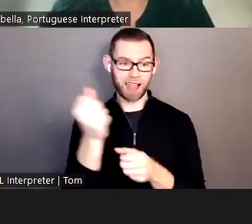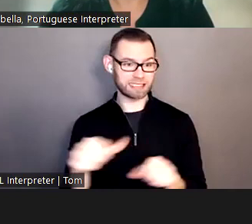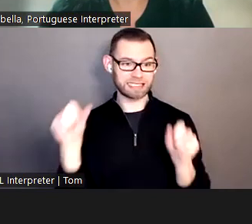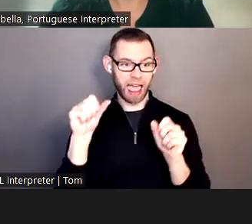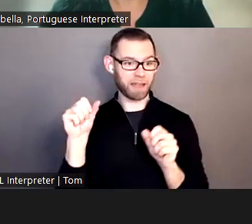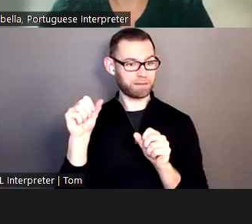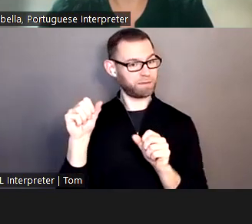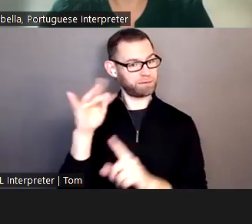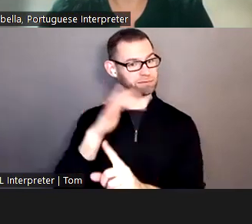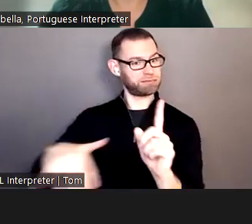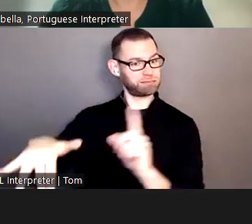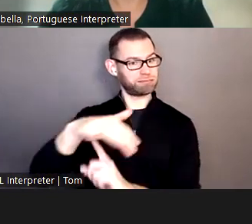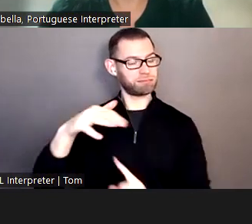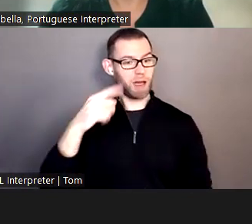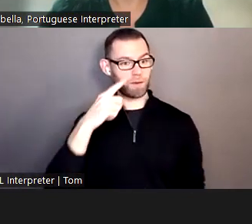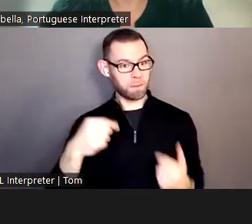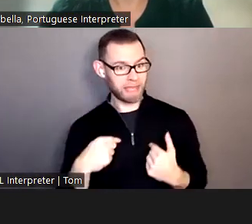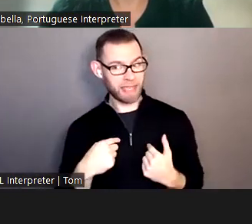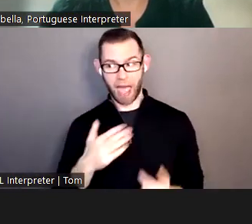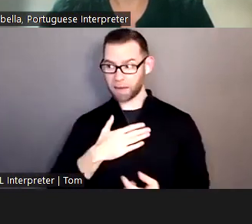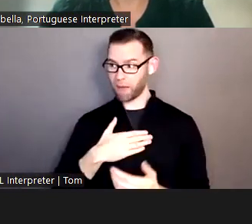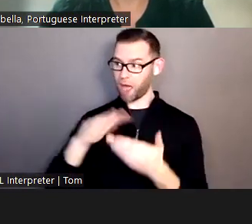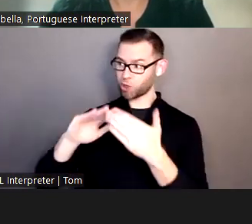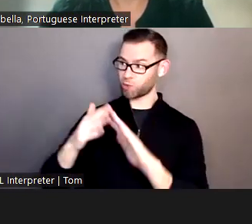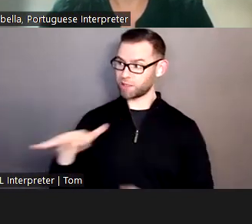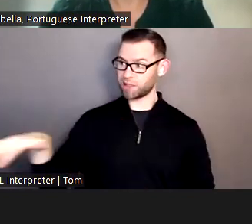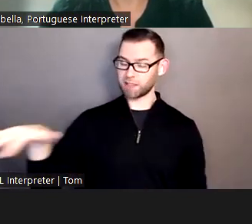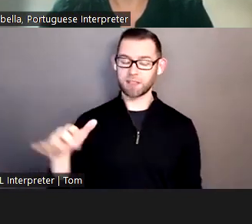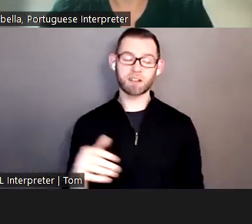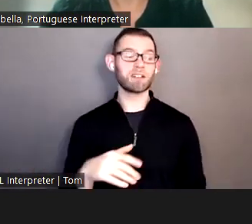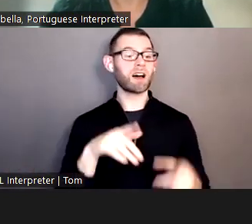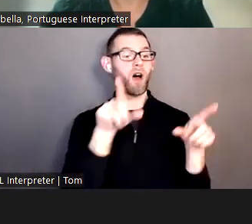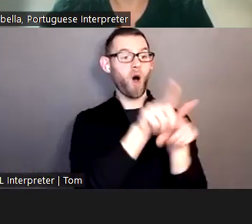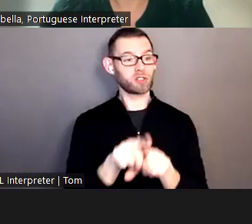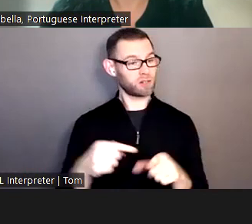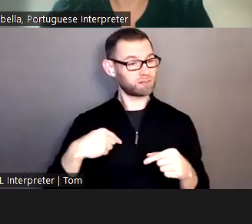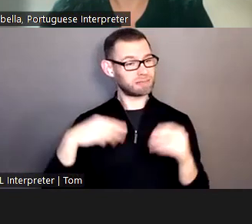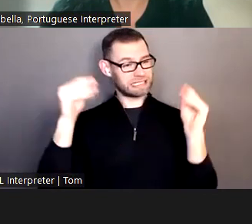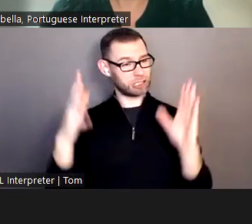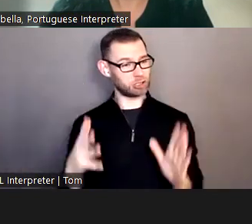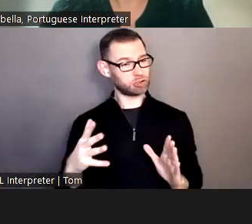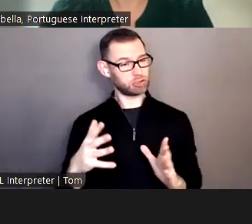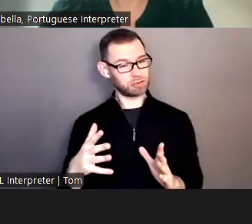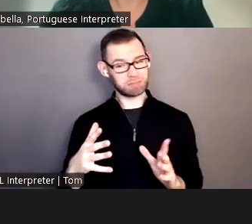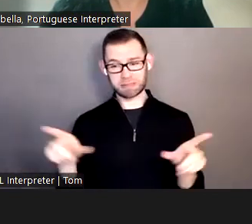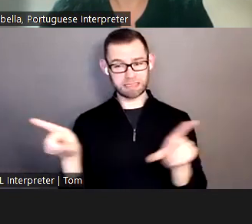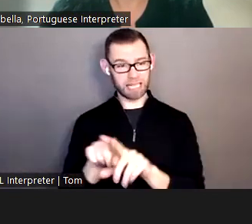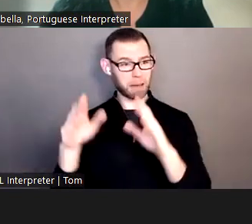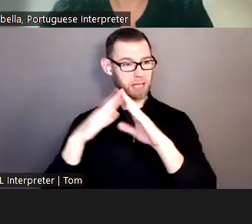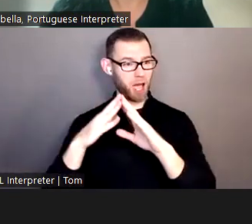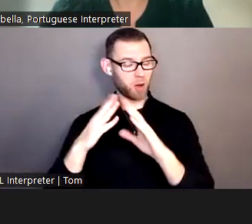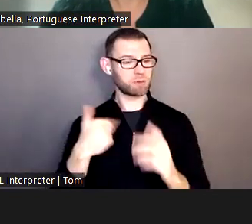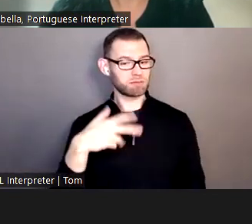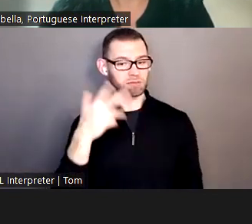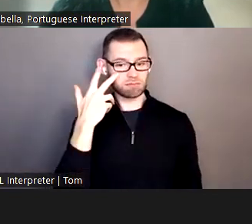as a resident of the neighboring community. But also as a teacher in the community who sees the